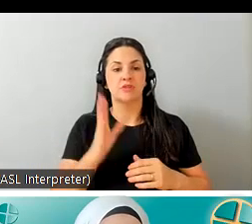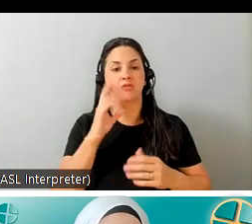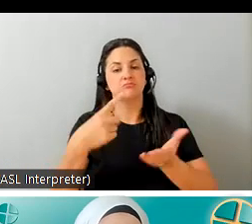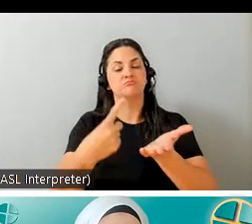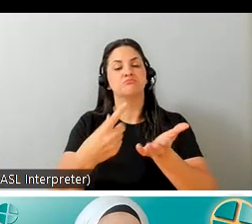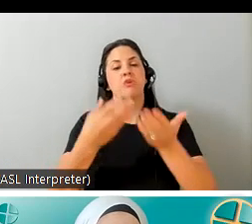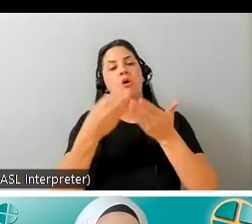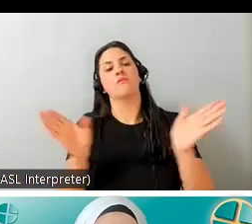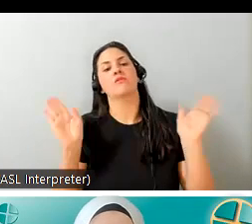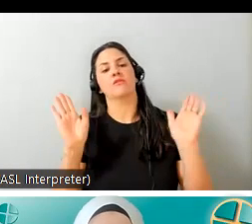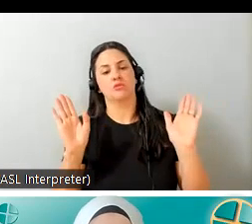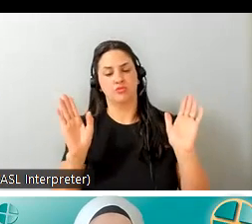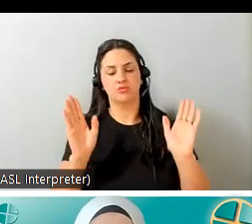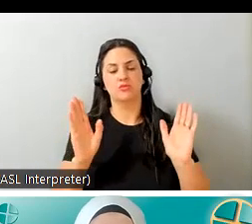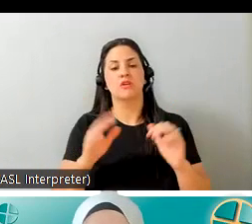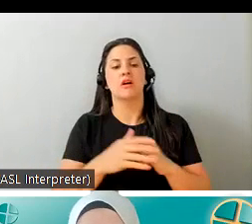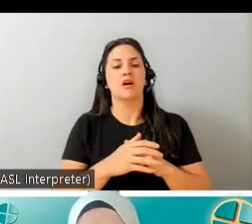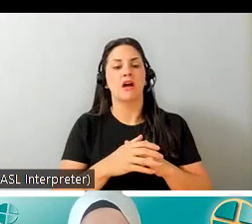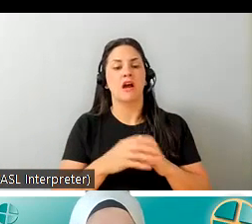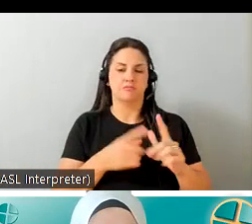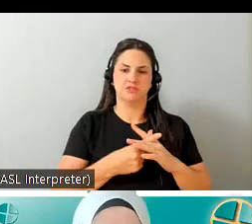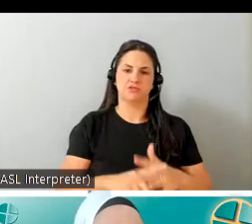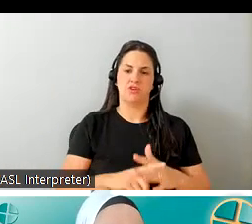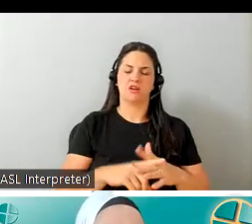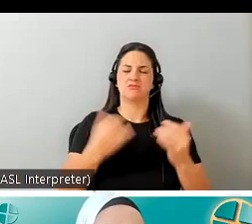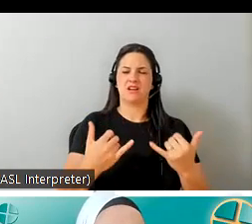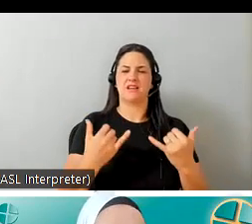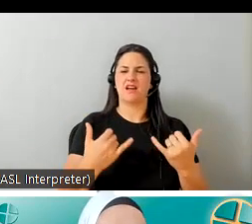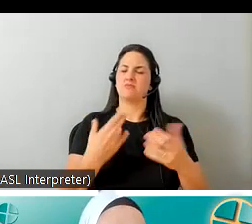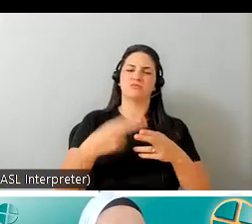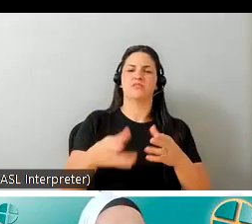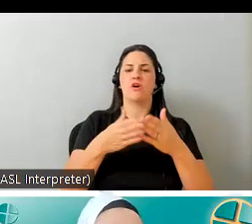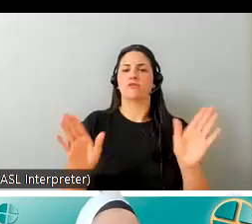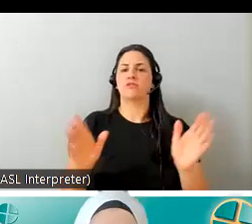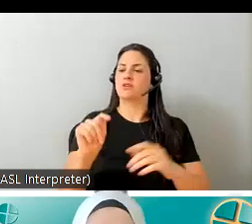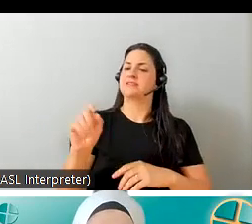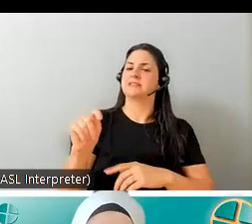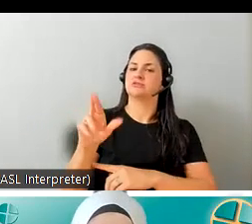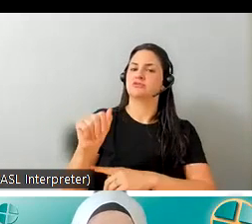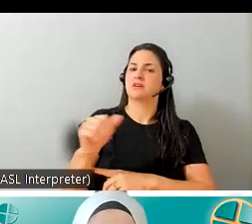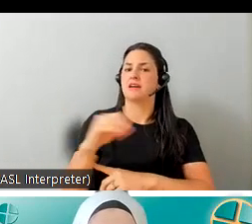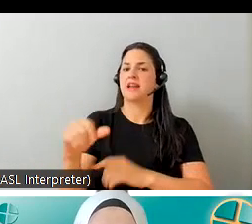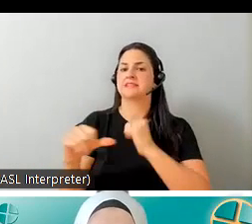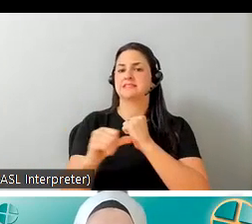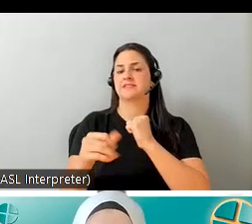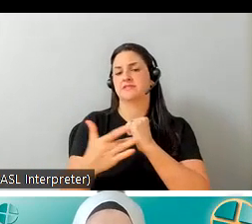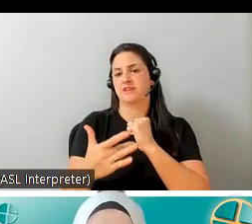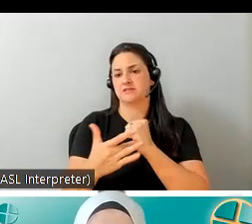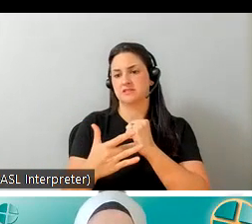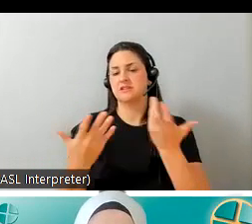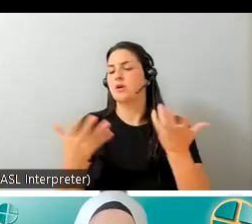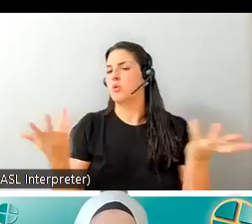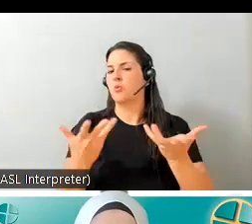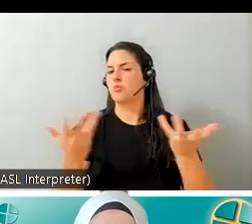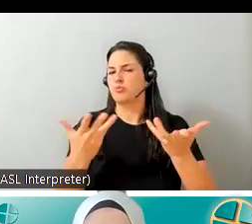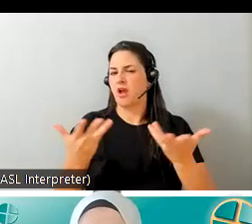we're going to talk about so i will start off first with a brief overview of tetra and the assistive tech space and kind of what avenues does